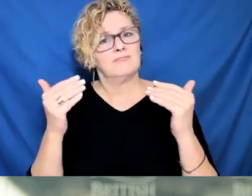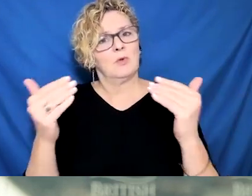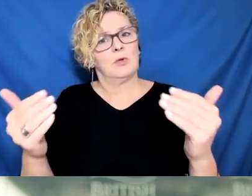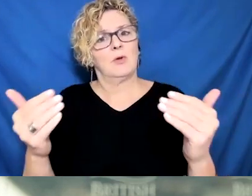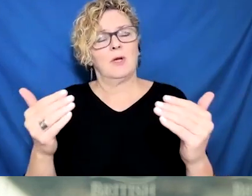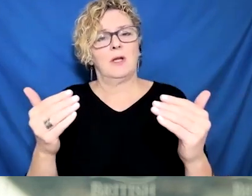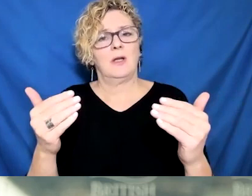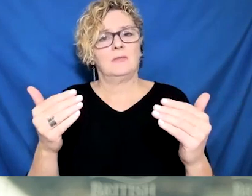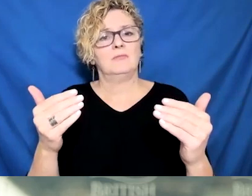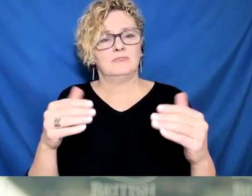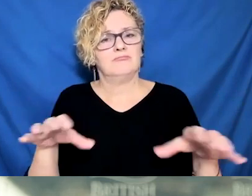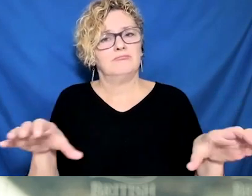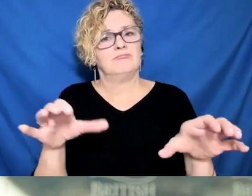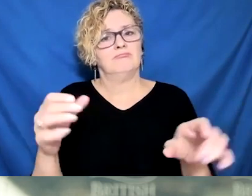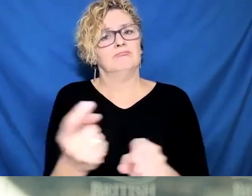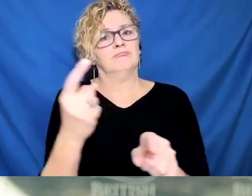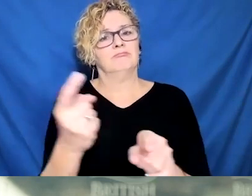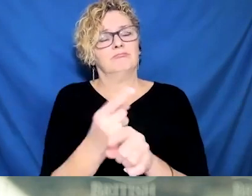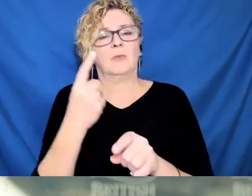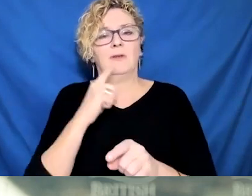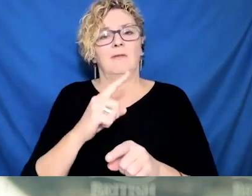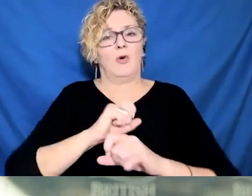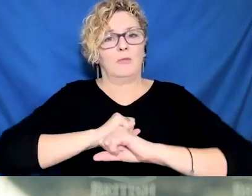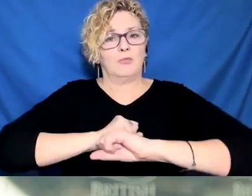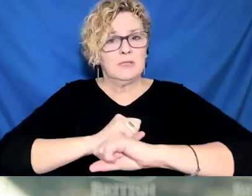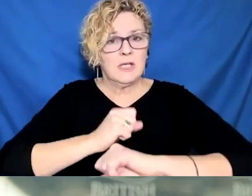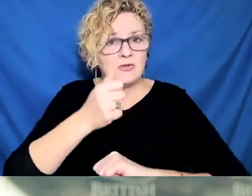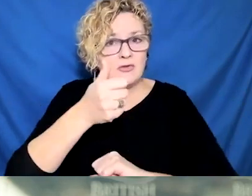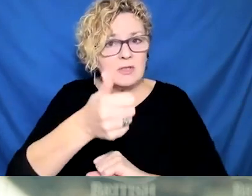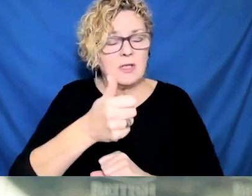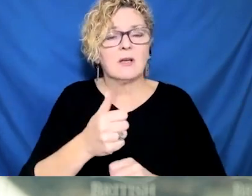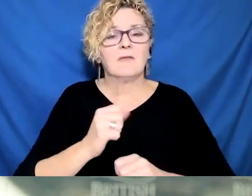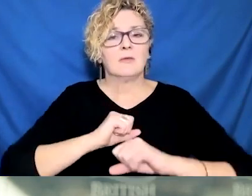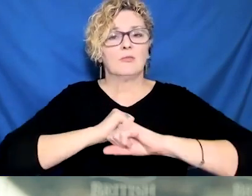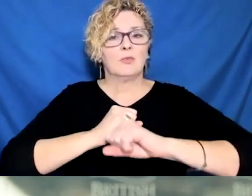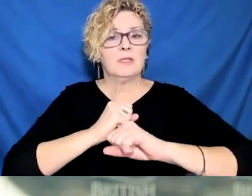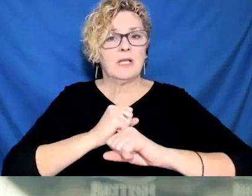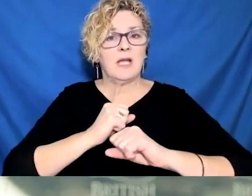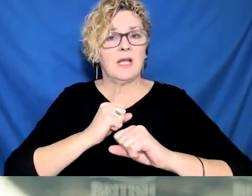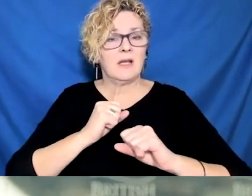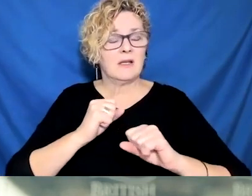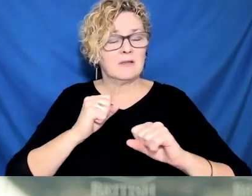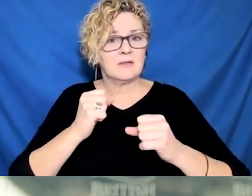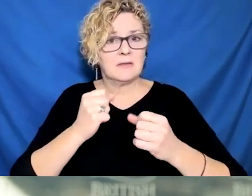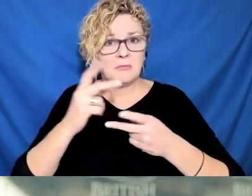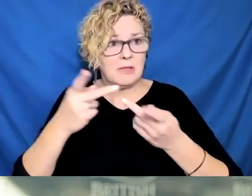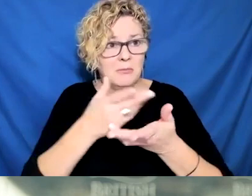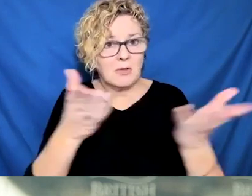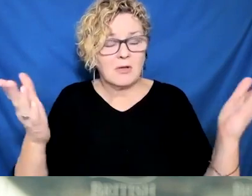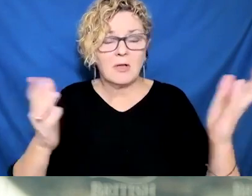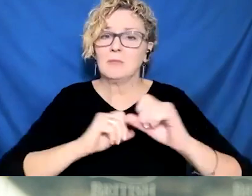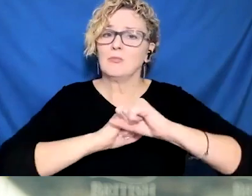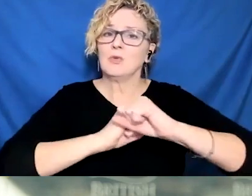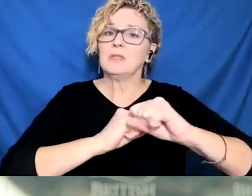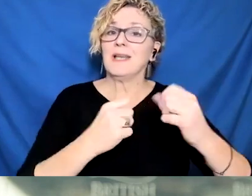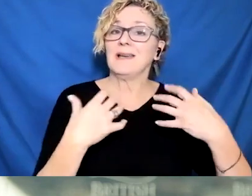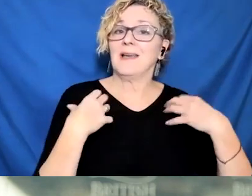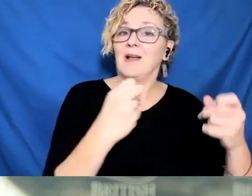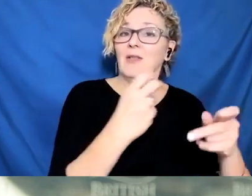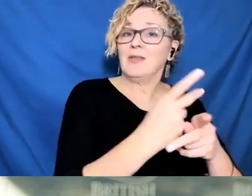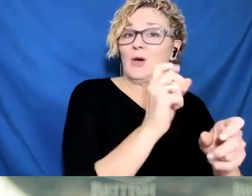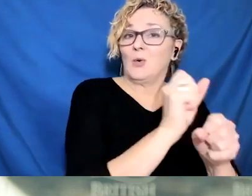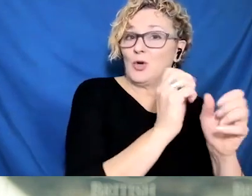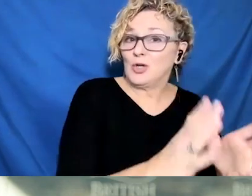replenish their supply. And I received some questions about that yesterday. 115,000 more tests are being prepared to support testing